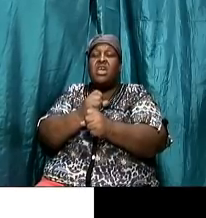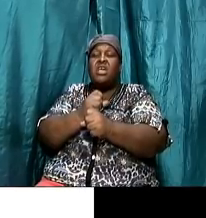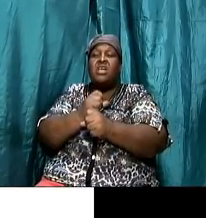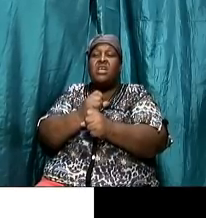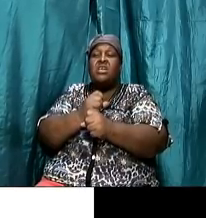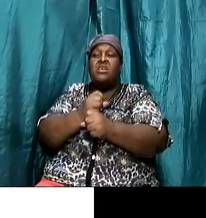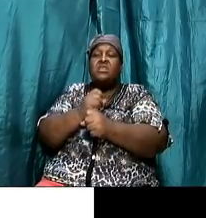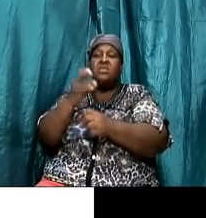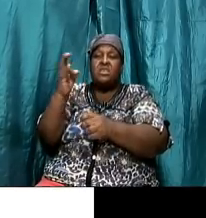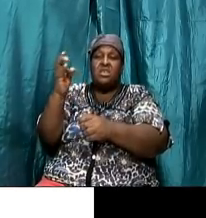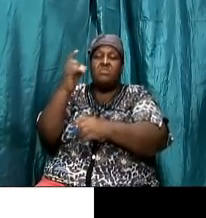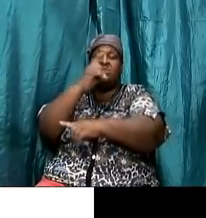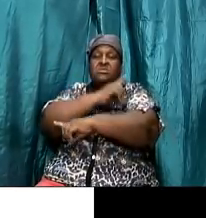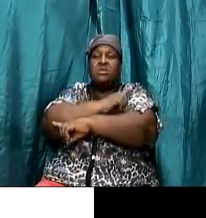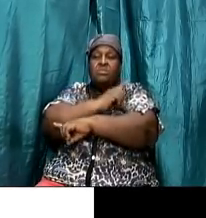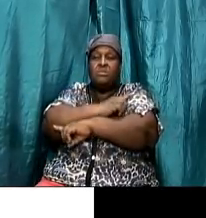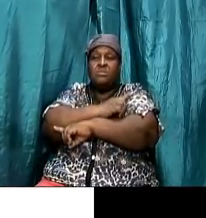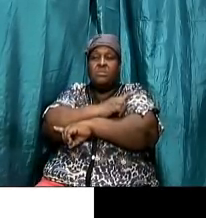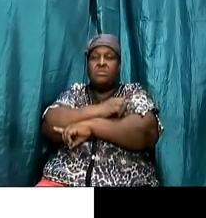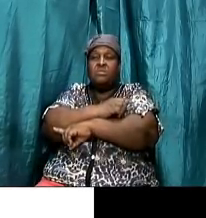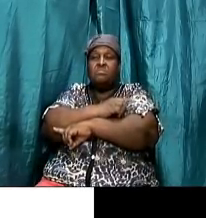god can't go against who he is